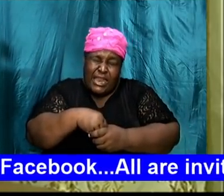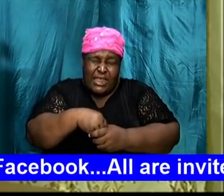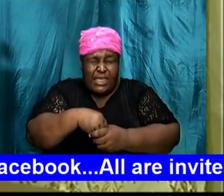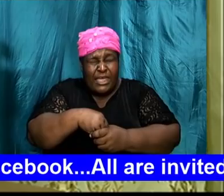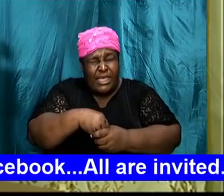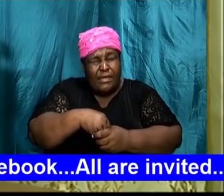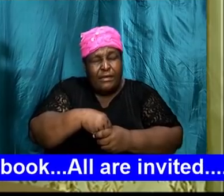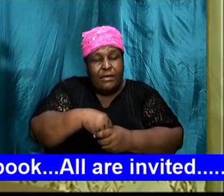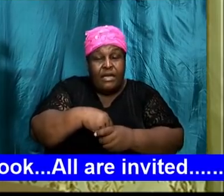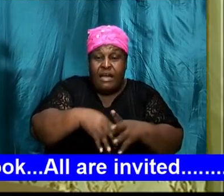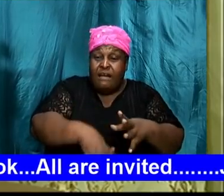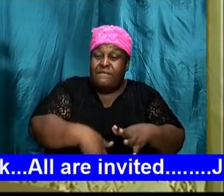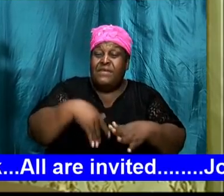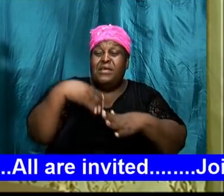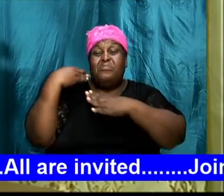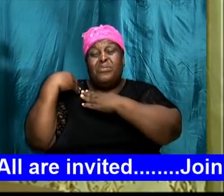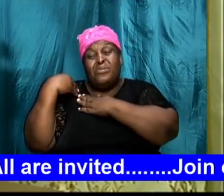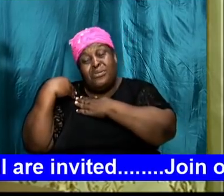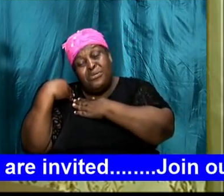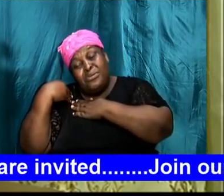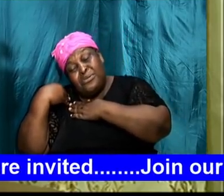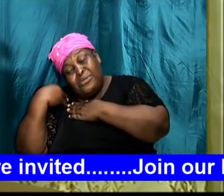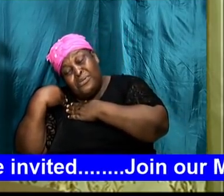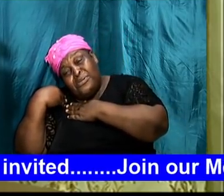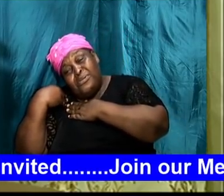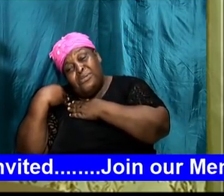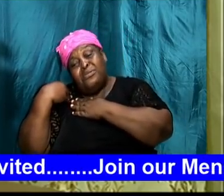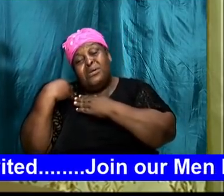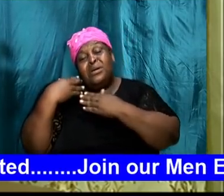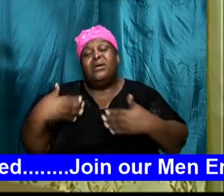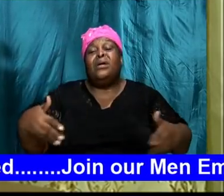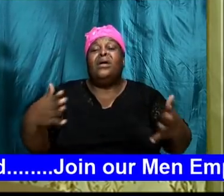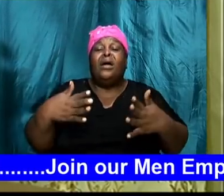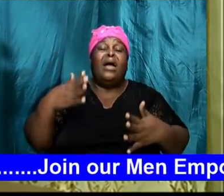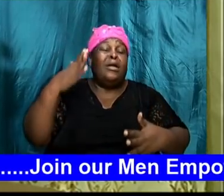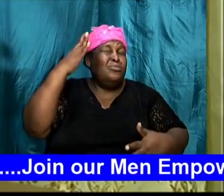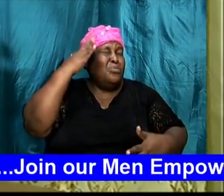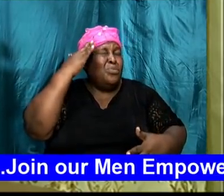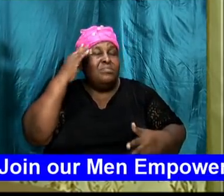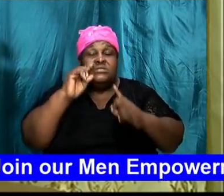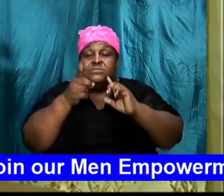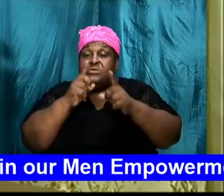a feel burden here I know that I'm talking to somebody